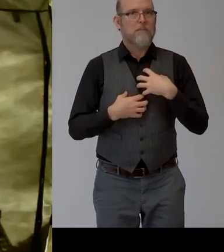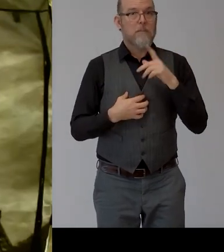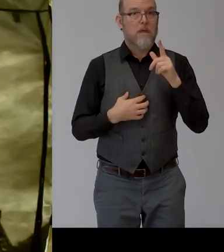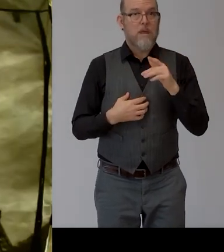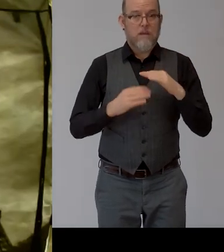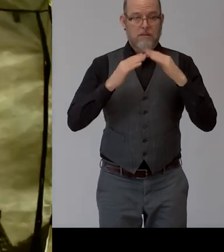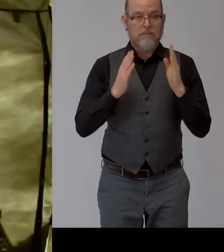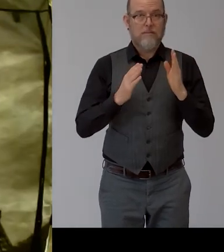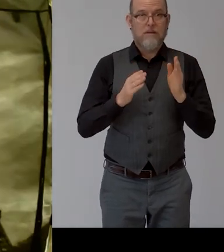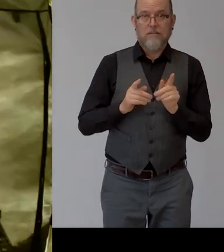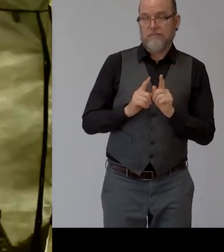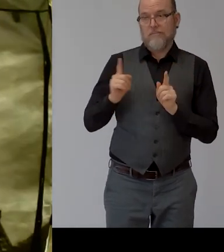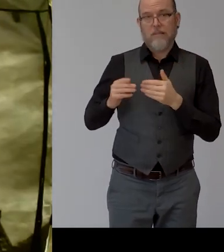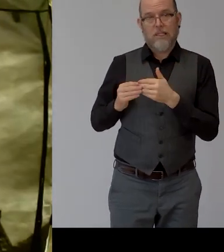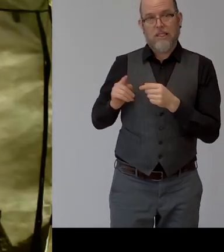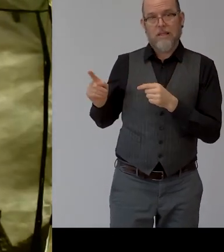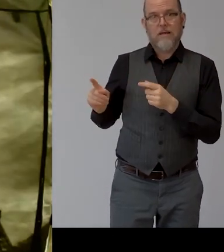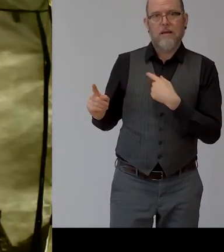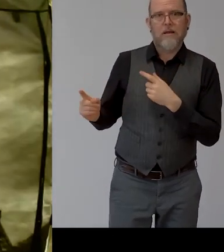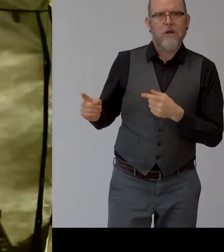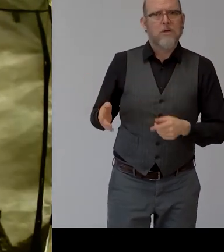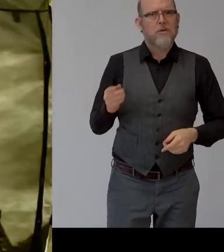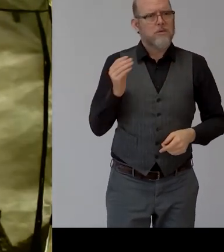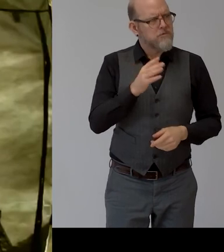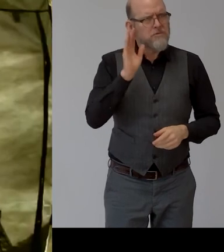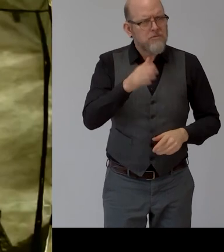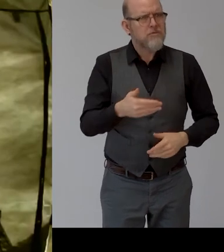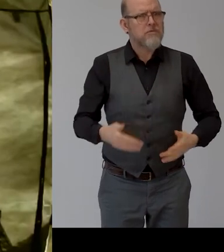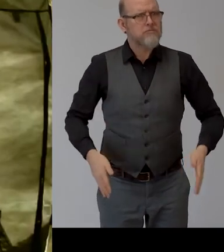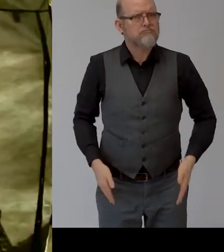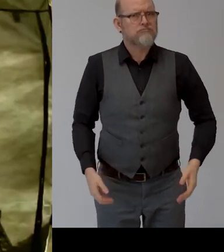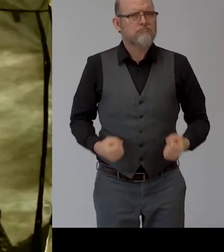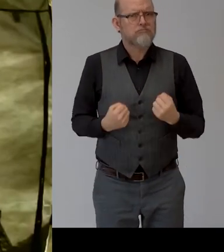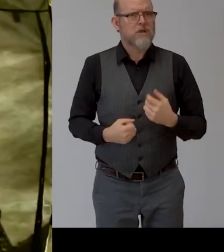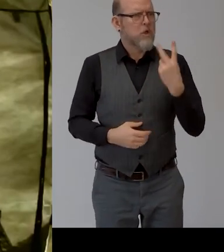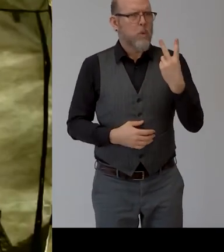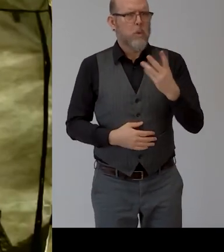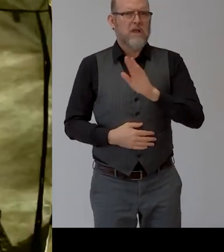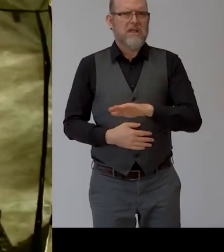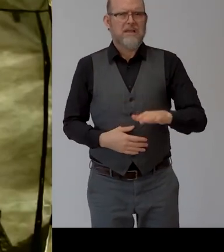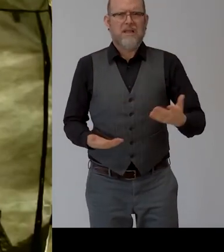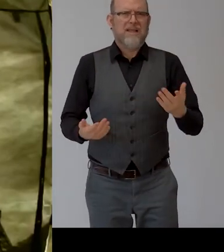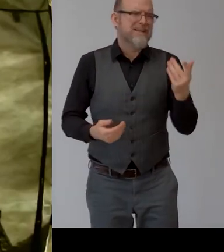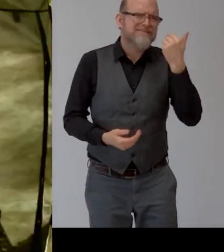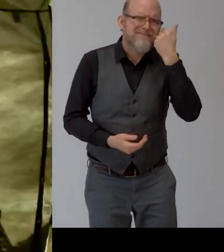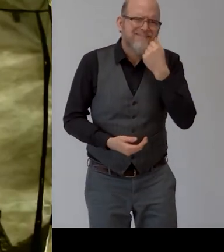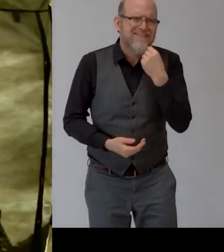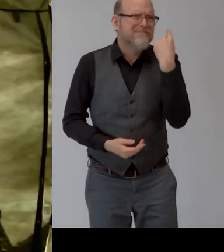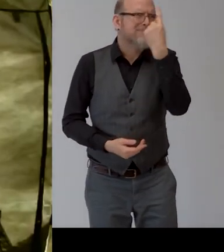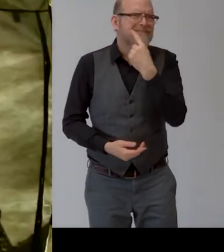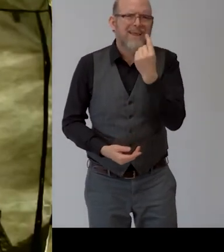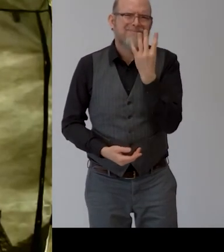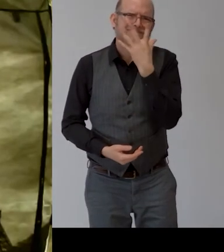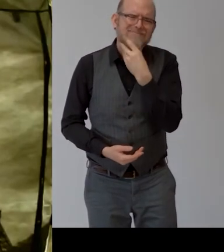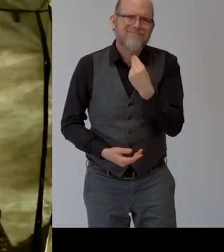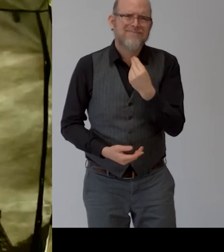get yourself together you have two sweet girls me and my older sister who is hearing